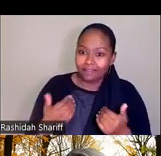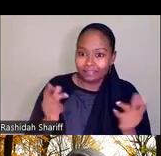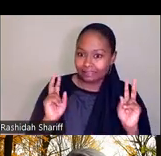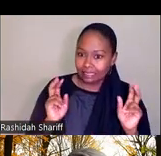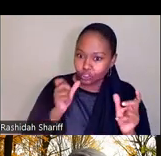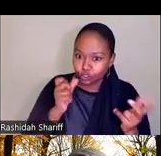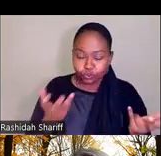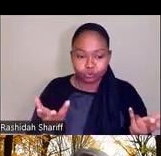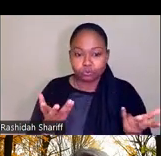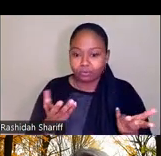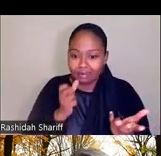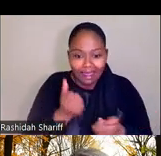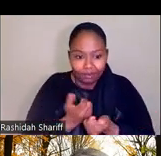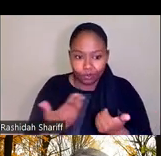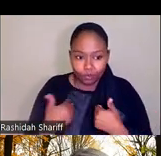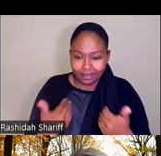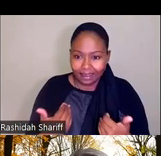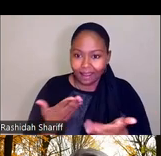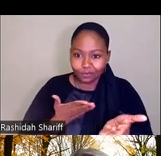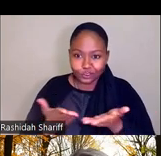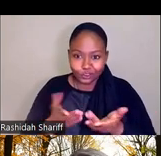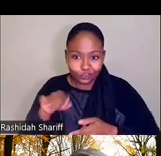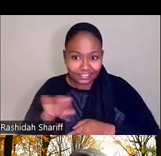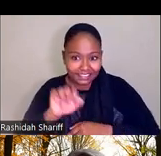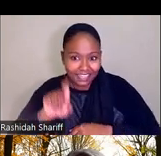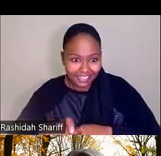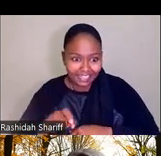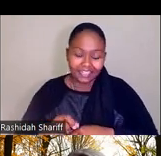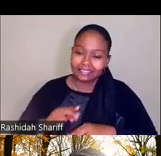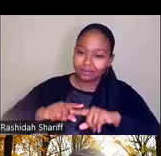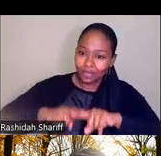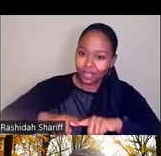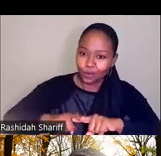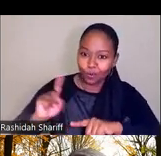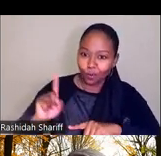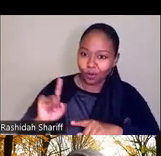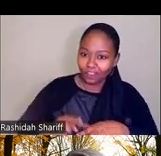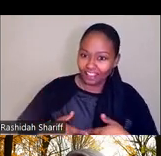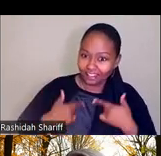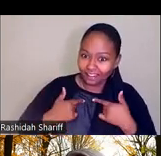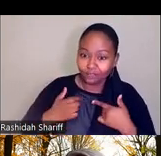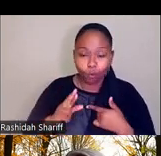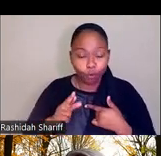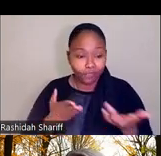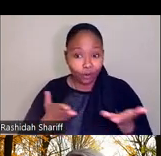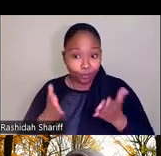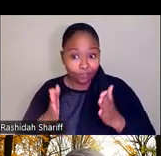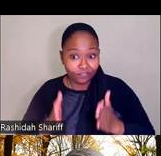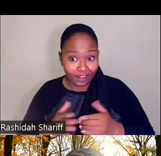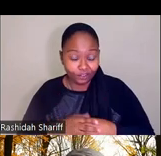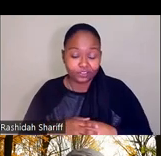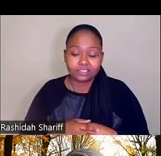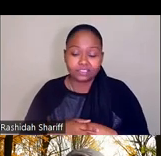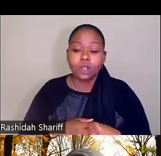can receive the services they need depending on where they live or where the providers are. So we know that it's really